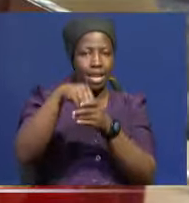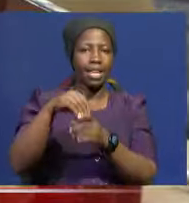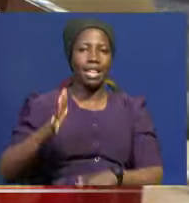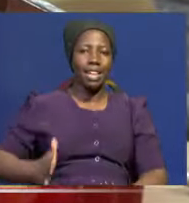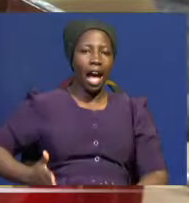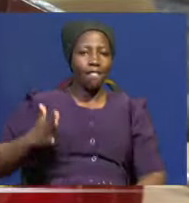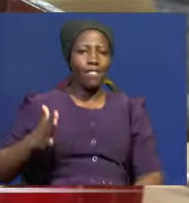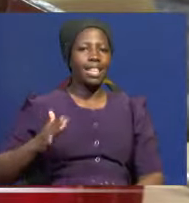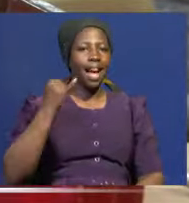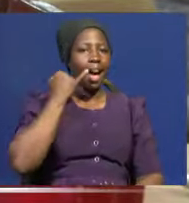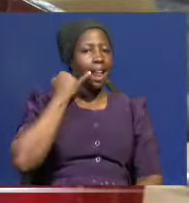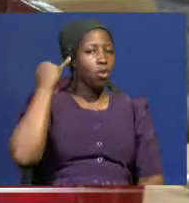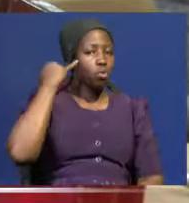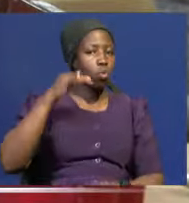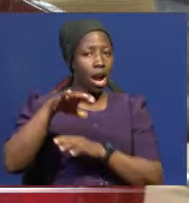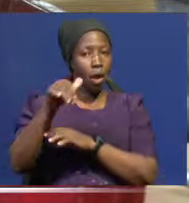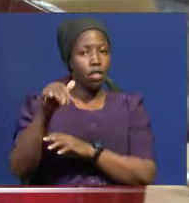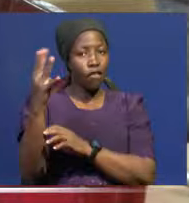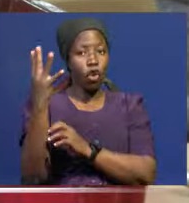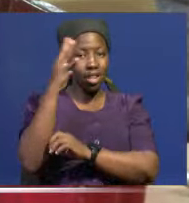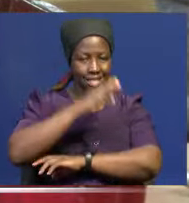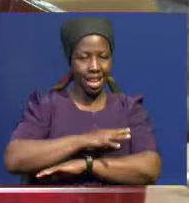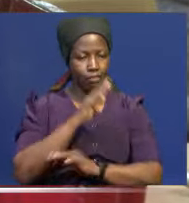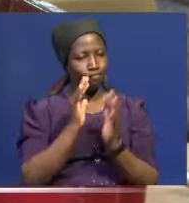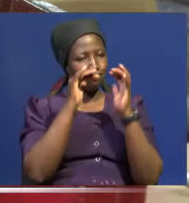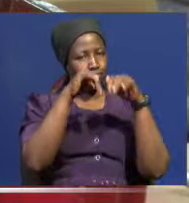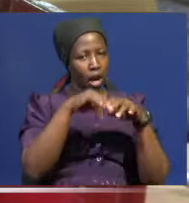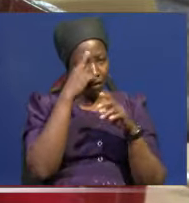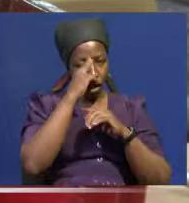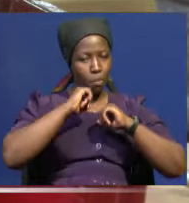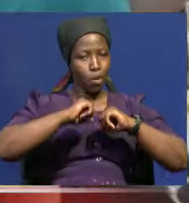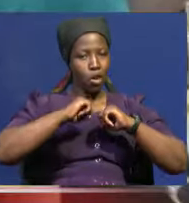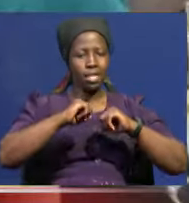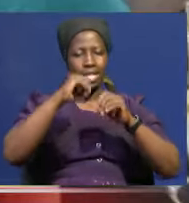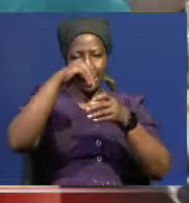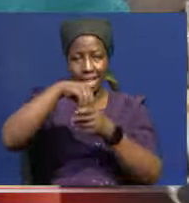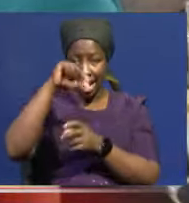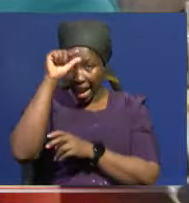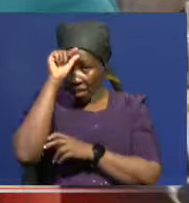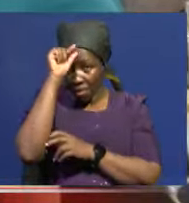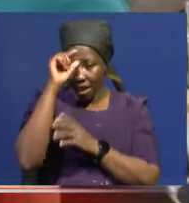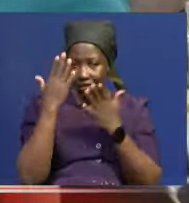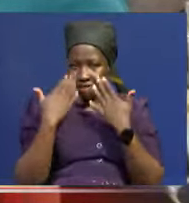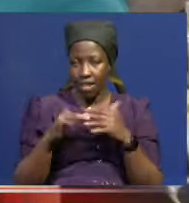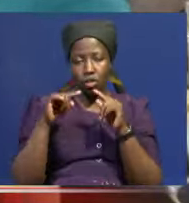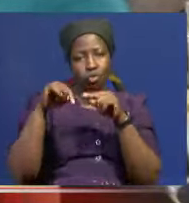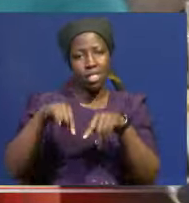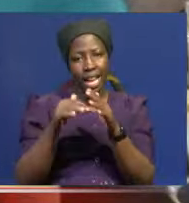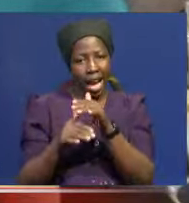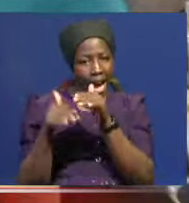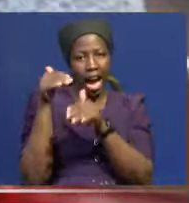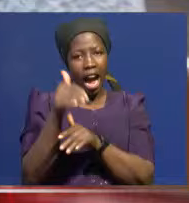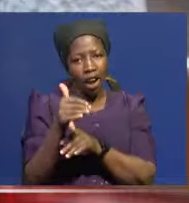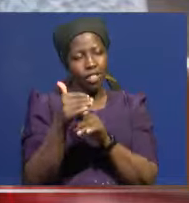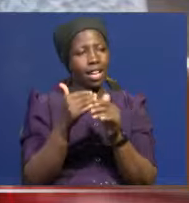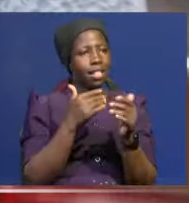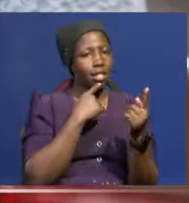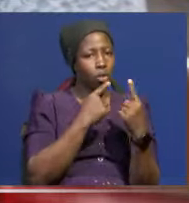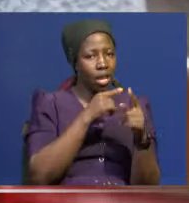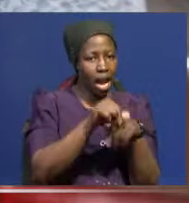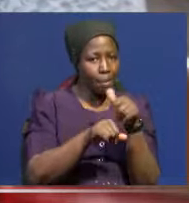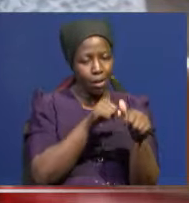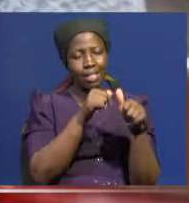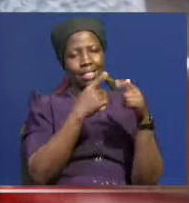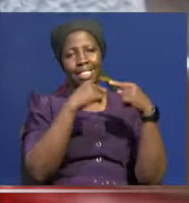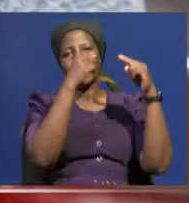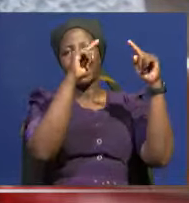Konga mano la siku nne la maafisa wakua serekali ni lime kamilika leo baadi ya kukadiria ufanisto serekali ya Kenya kwanza katika kipindi chamo